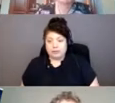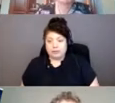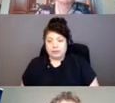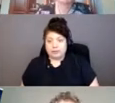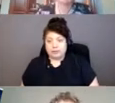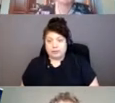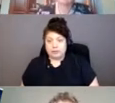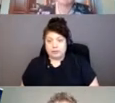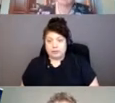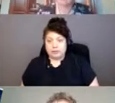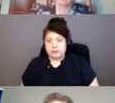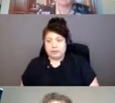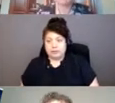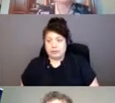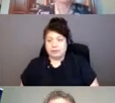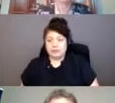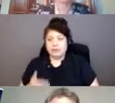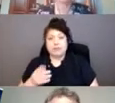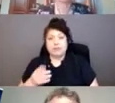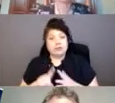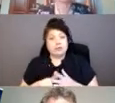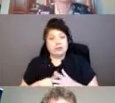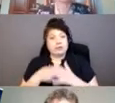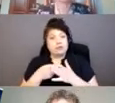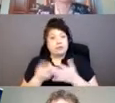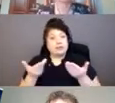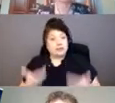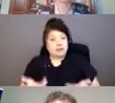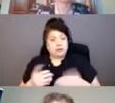Now I'd like to begin by reading our land acknowledgement.